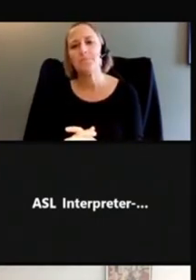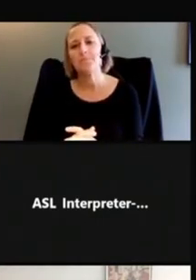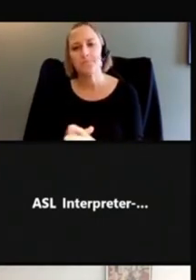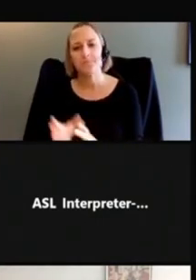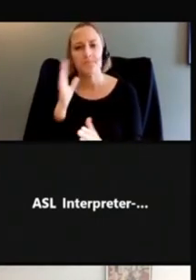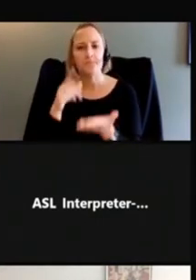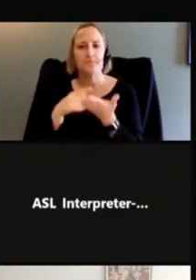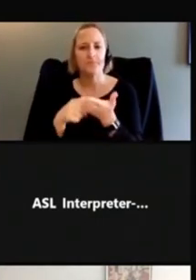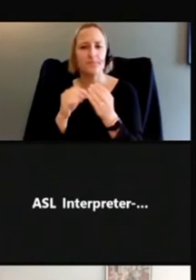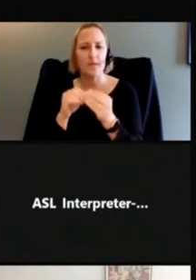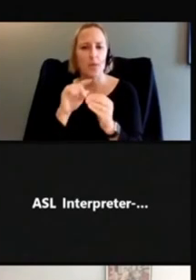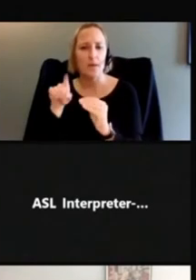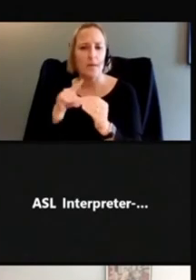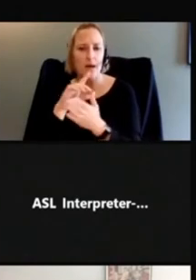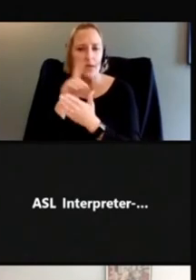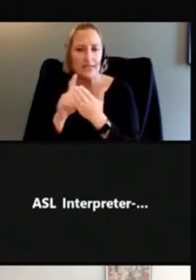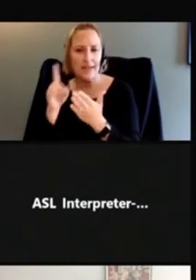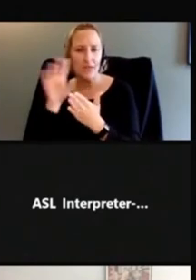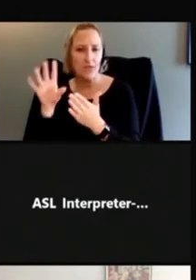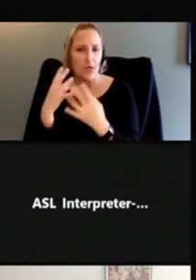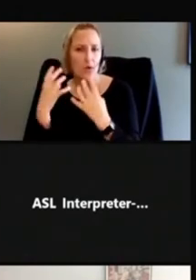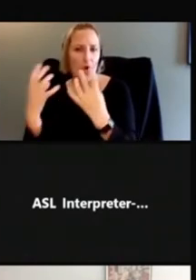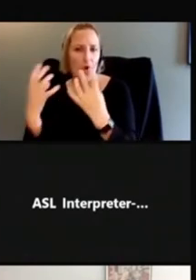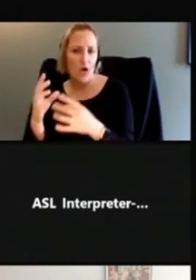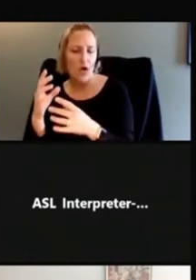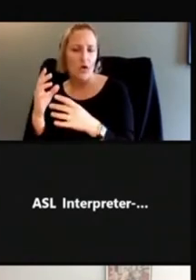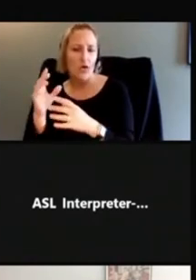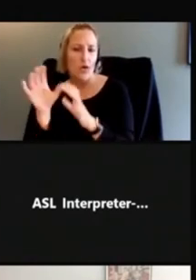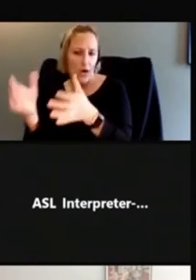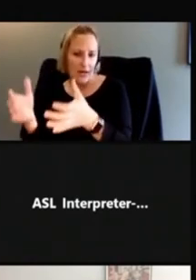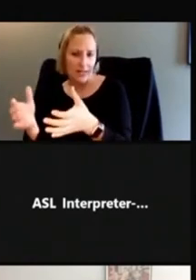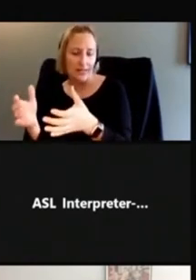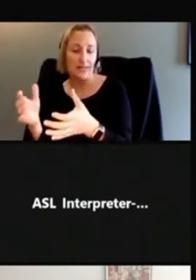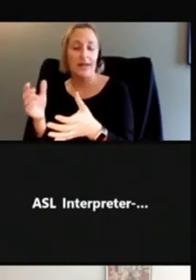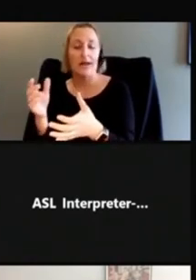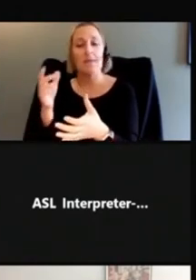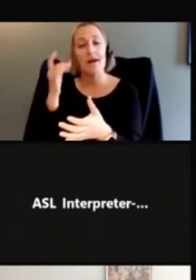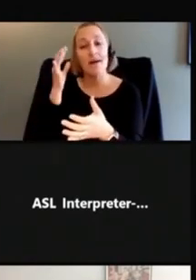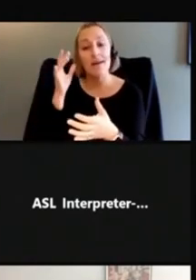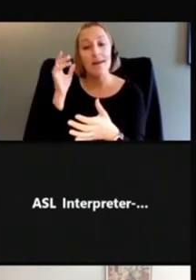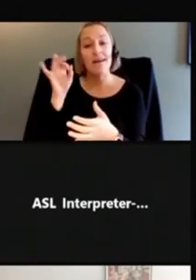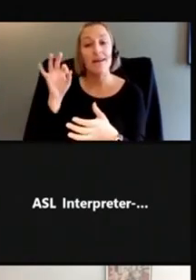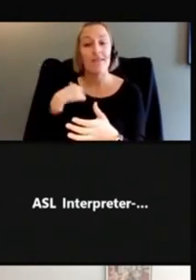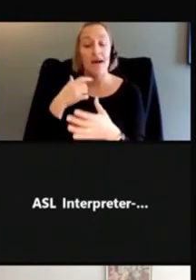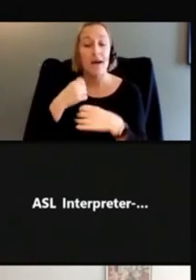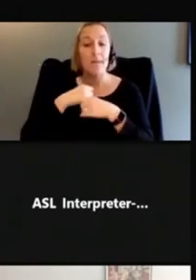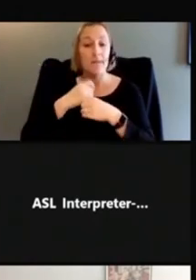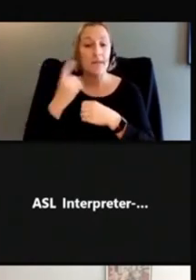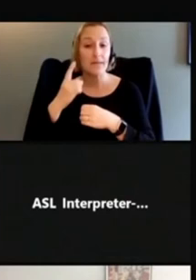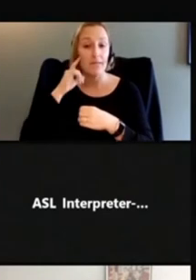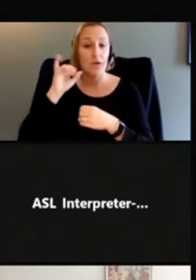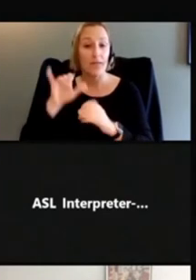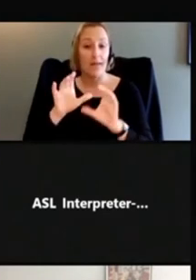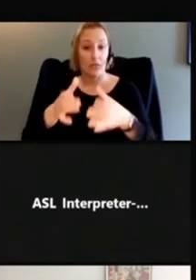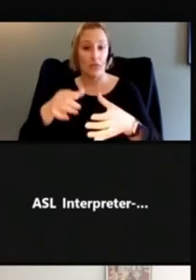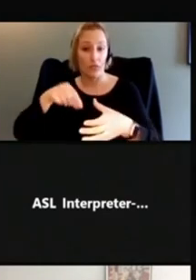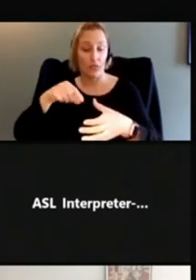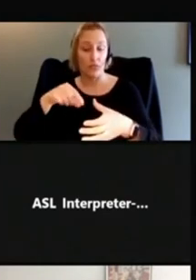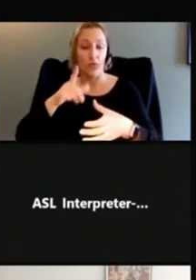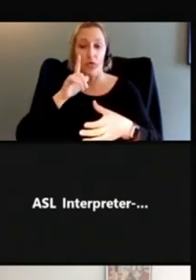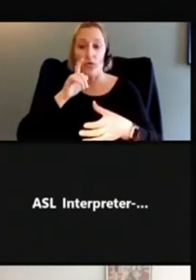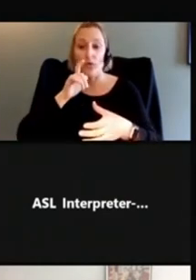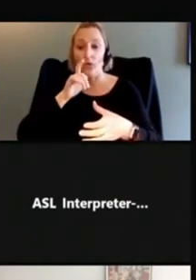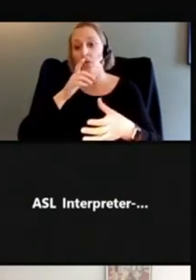for your audience, but also thinking about if you're, if you're creating something for a group that, that reads